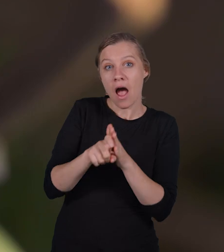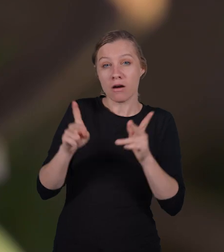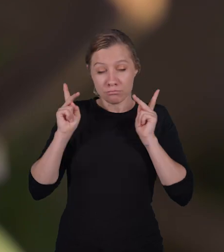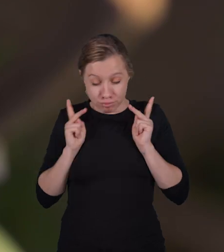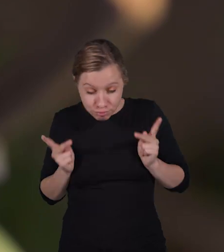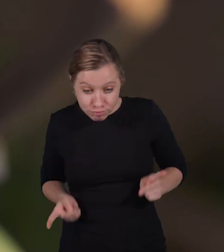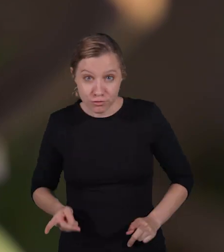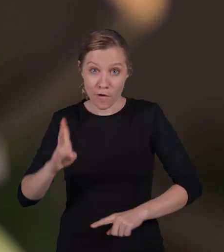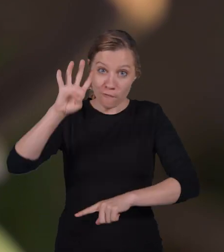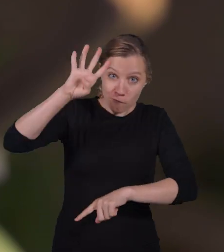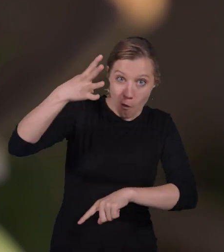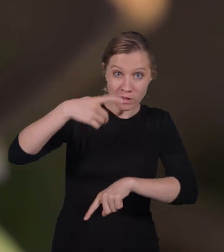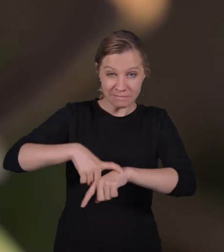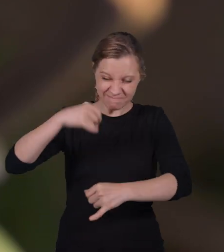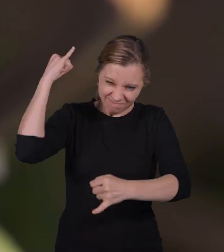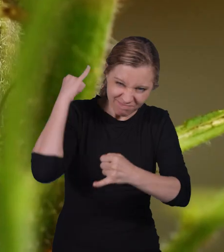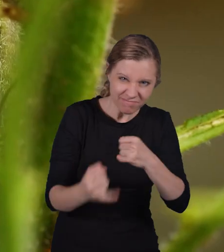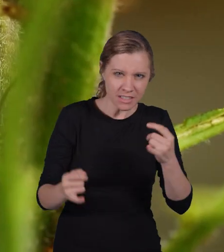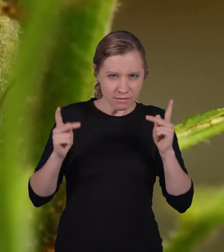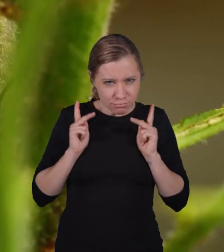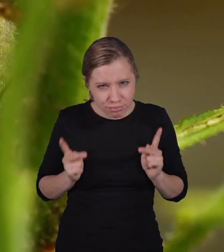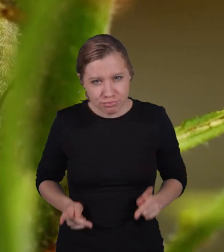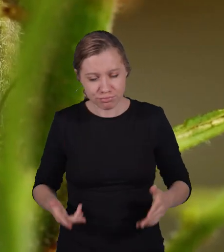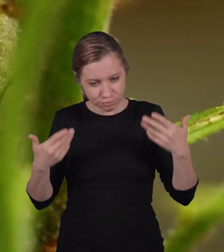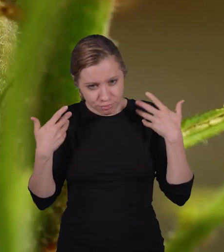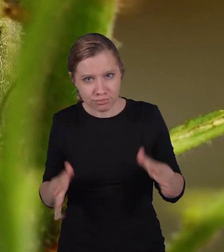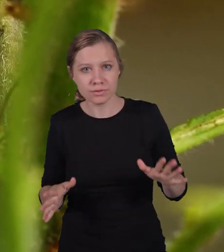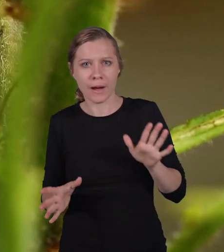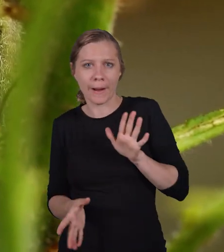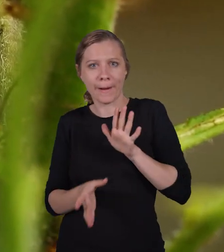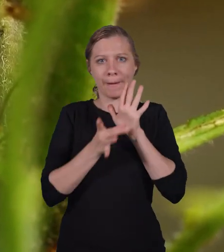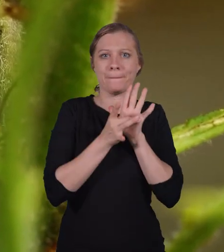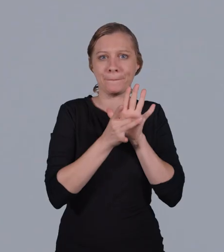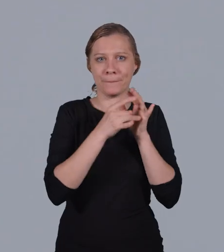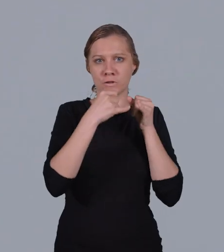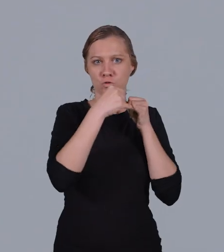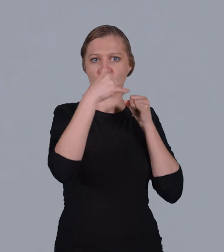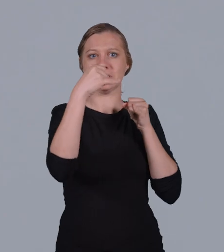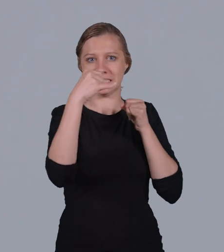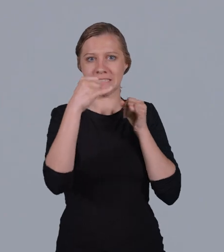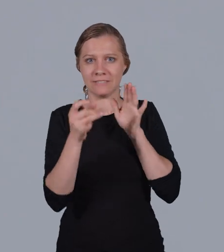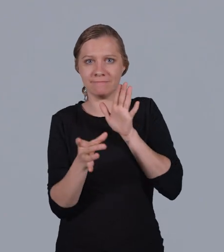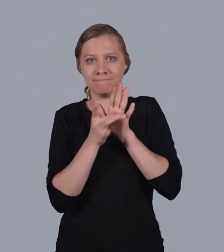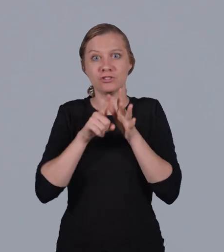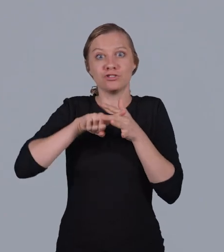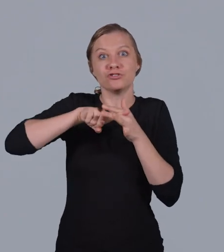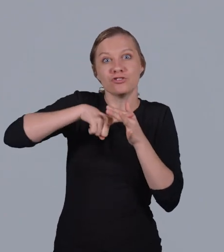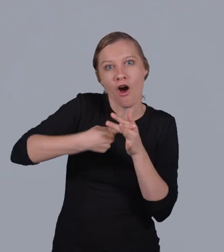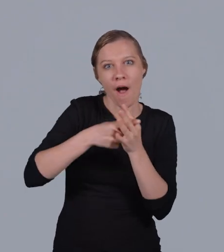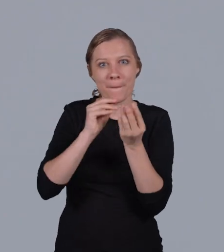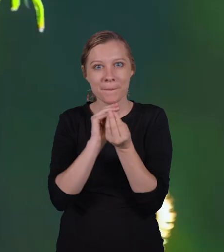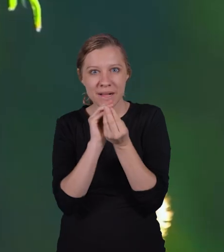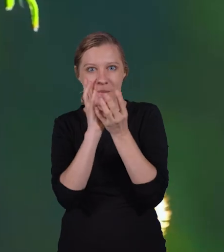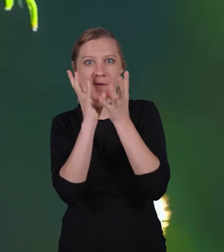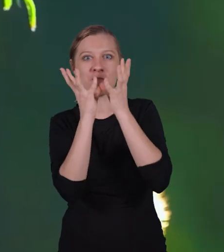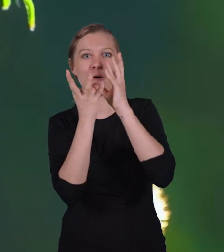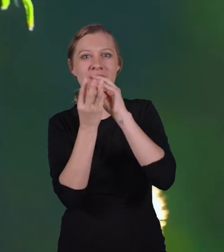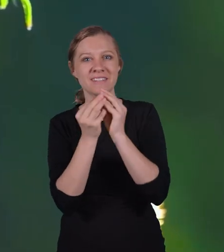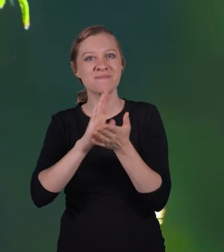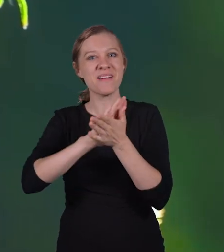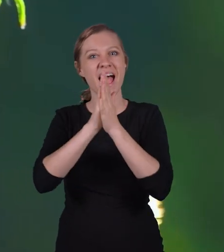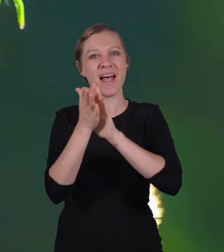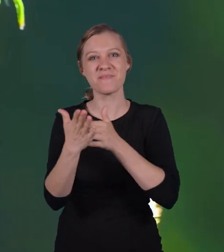shed its skin for a final time and attaches itself to a twig, it begins its metamorphosis and